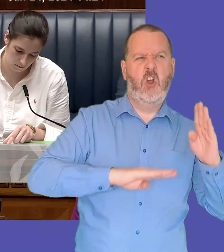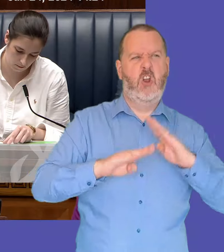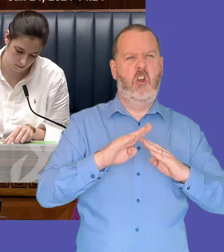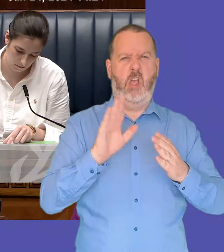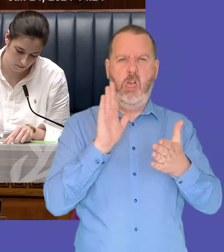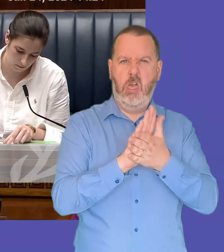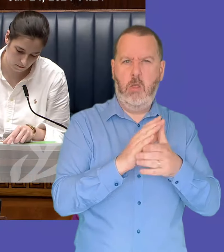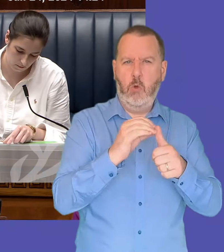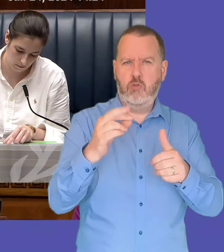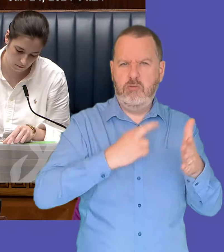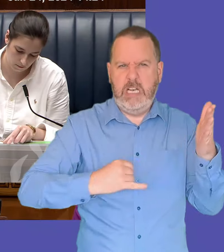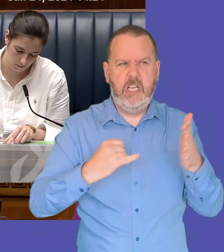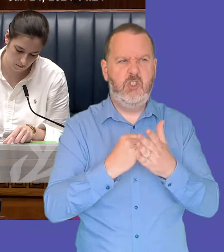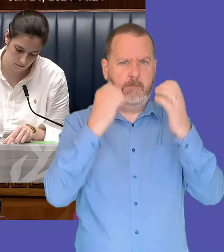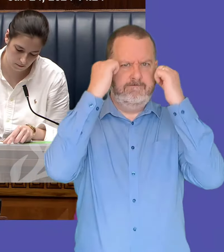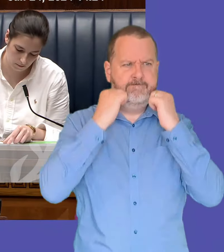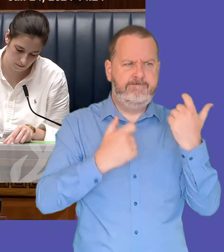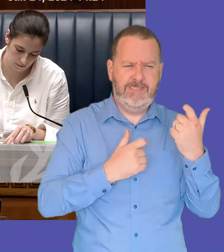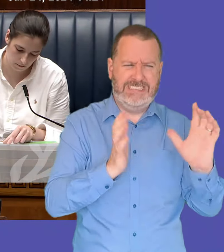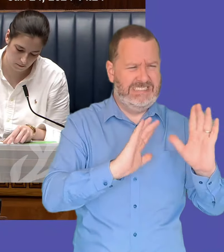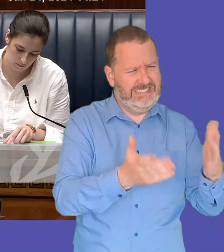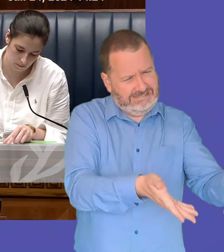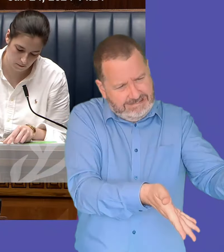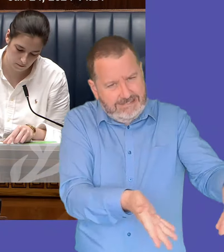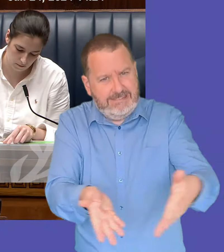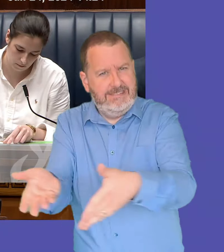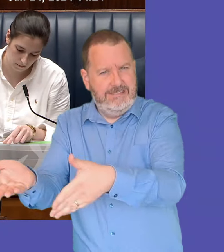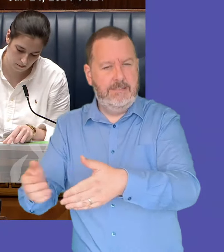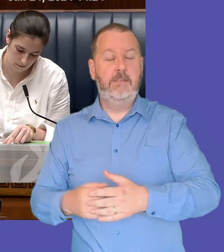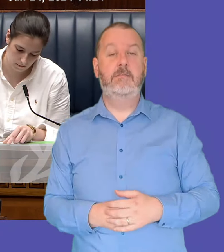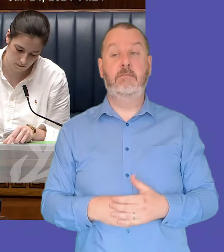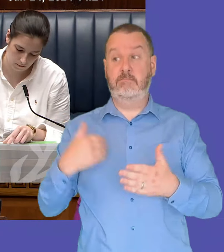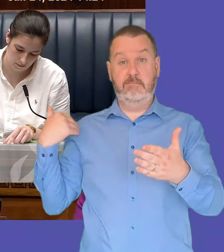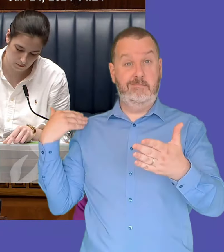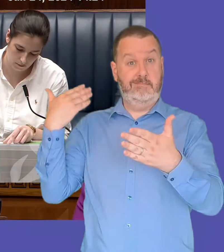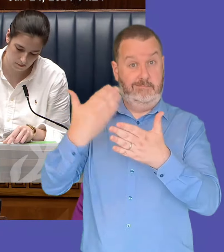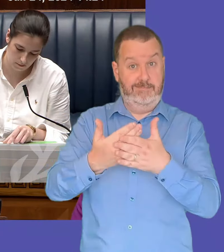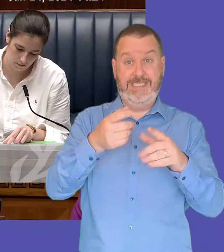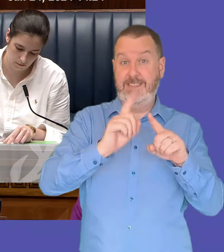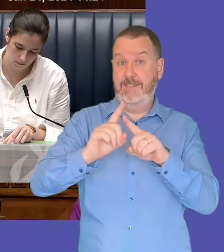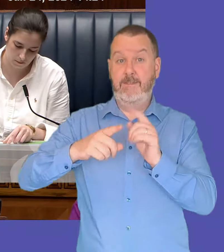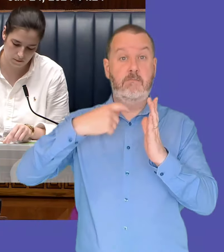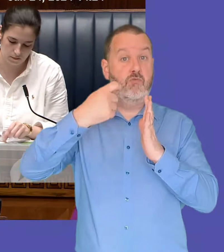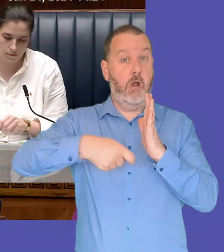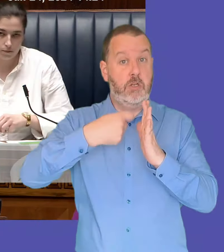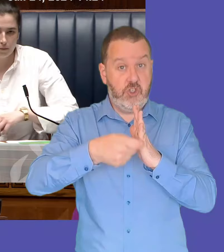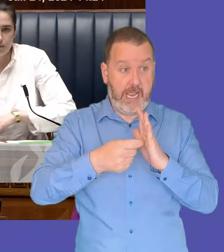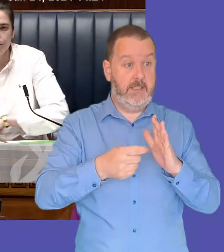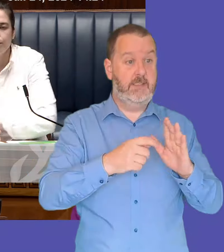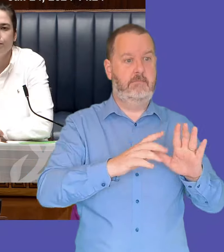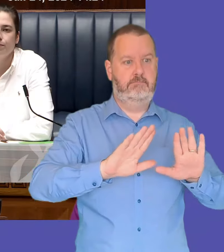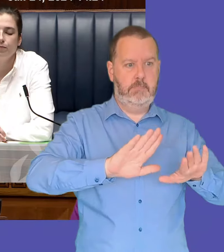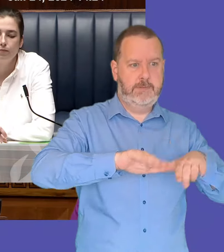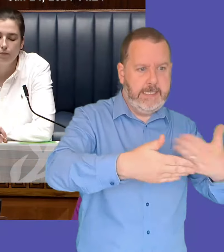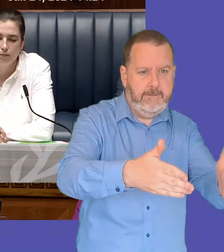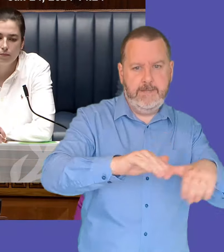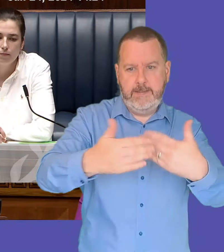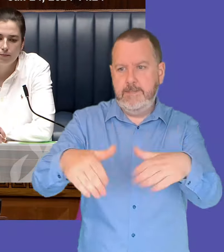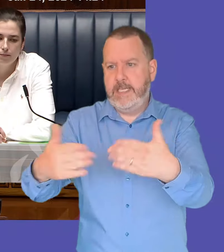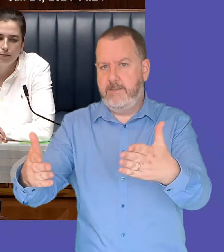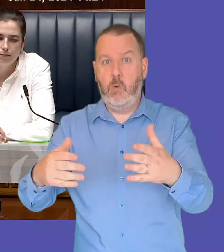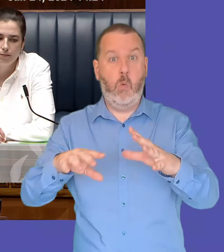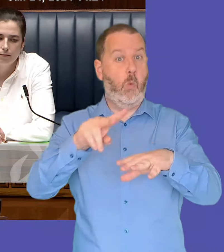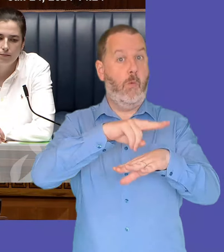paramilitary gangs and since 2015 through various projects the program has been delivered to over 30 000 young people